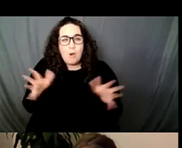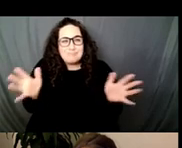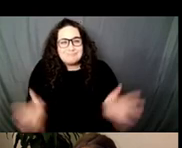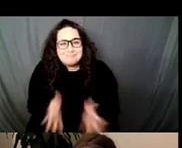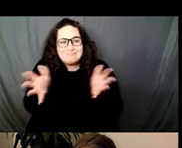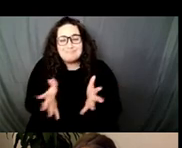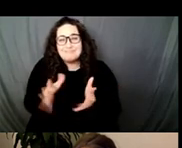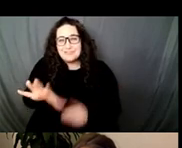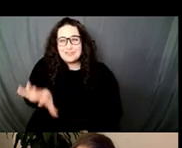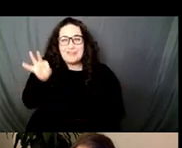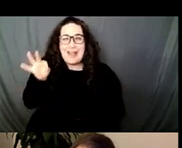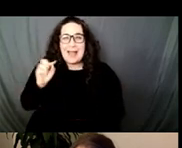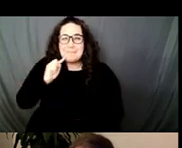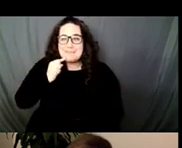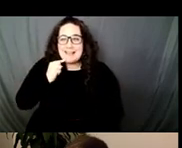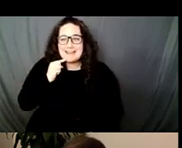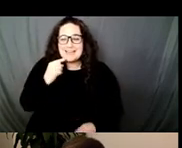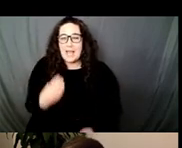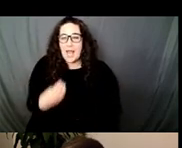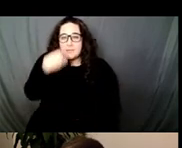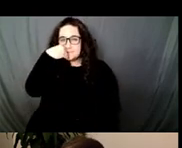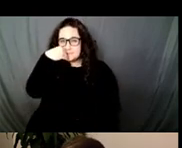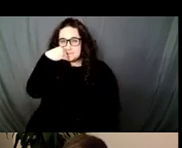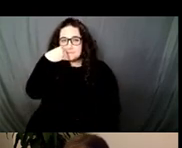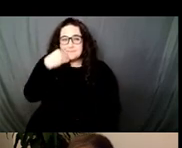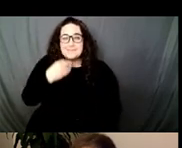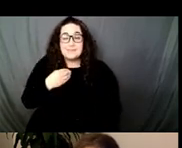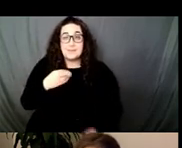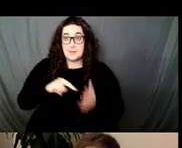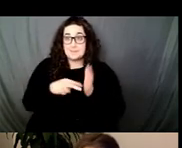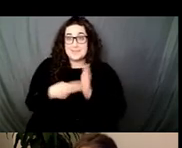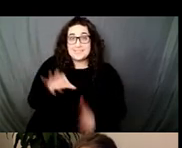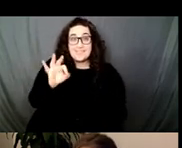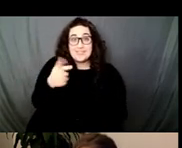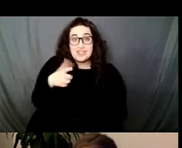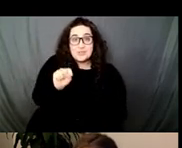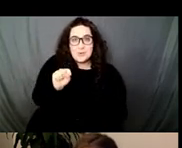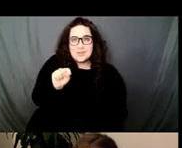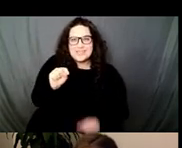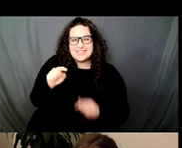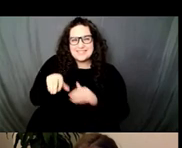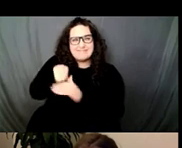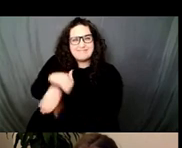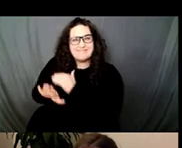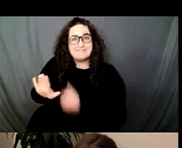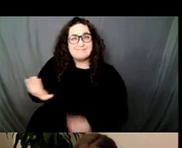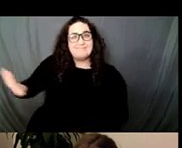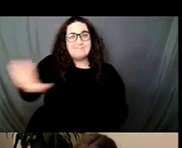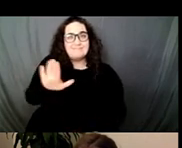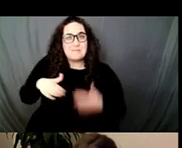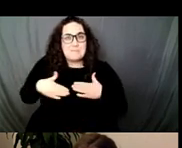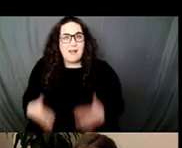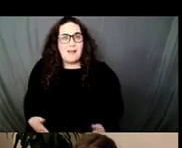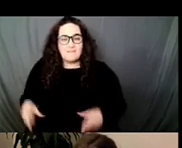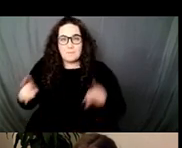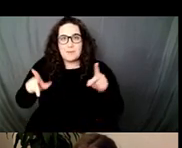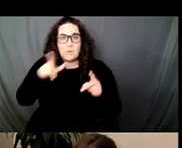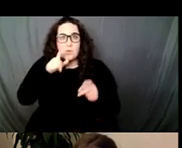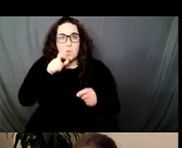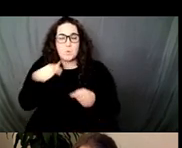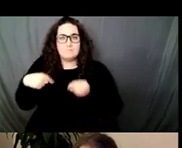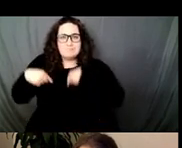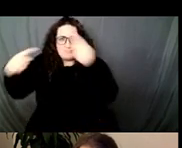suck on it. He literally infiltrated their bodies, tricking the masses into experiencing, in his words, oral